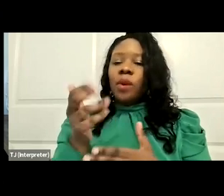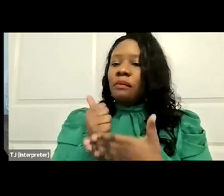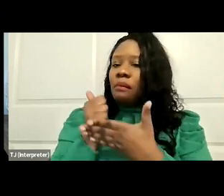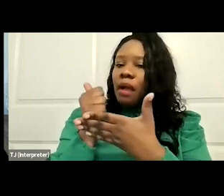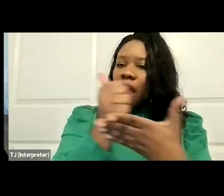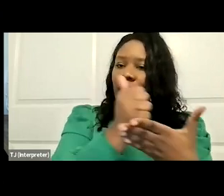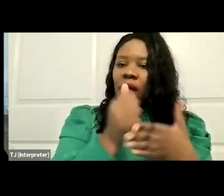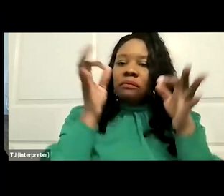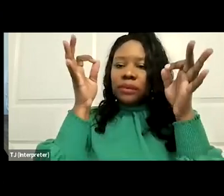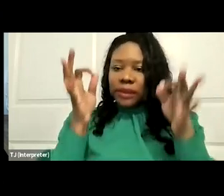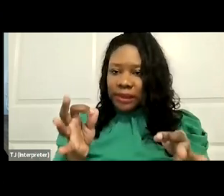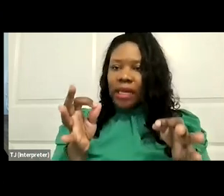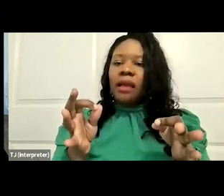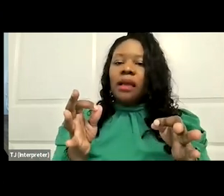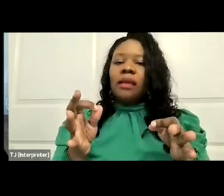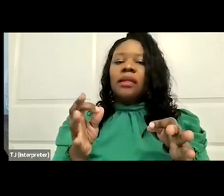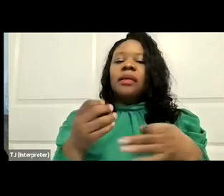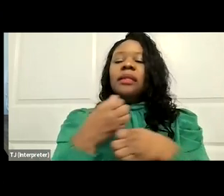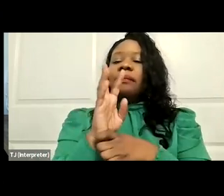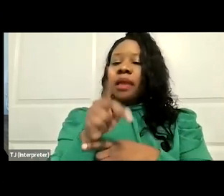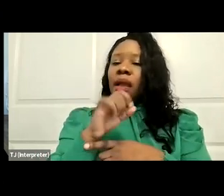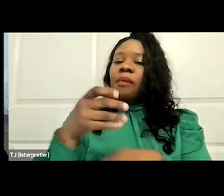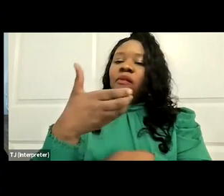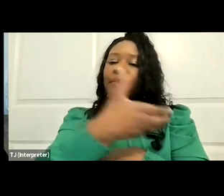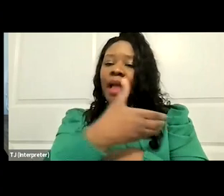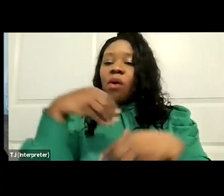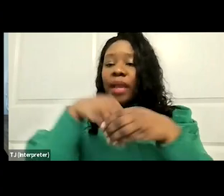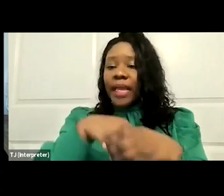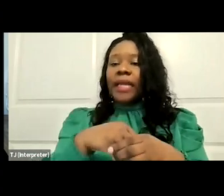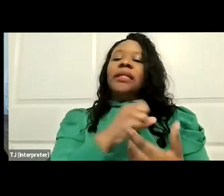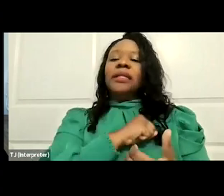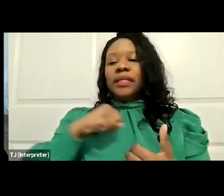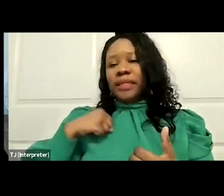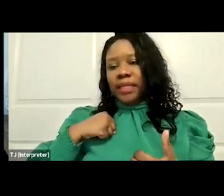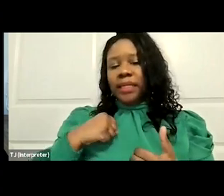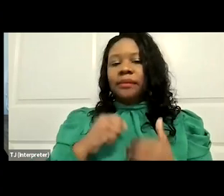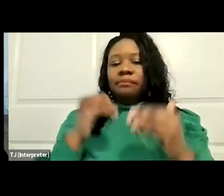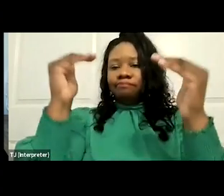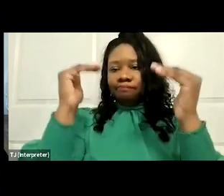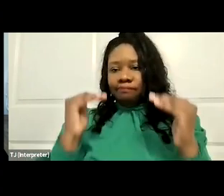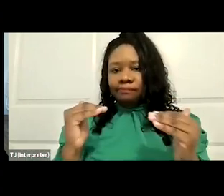the makeup of power in the Senate. Next slide.